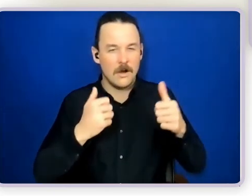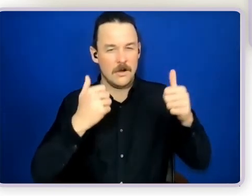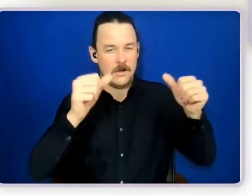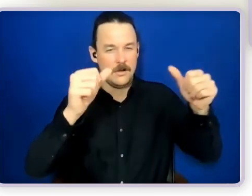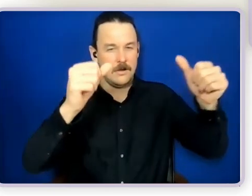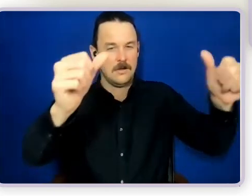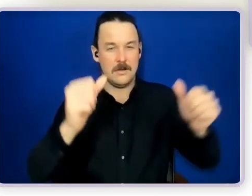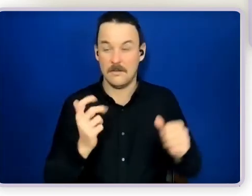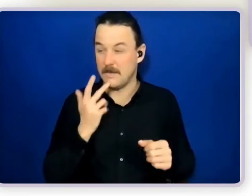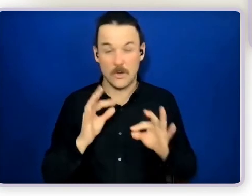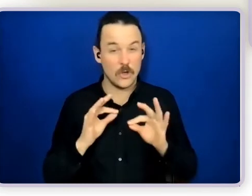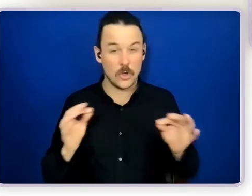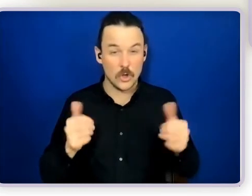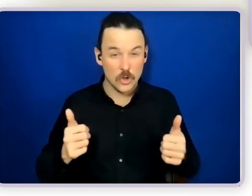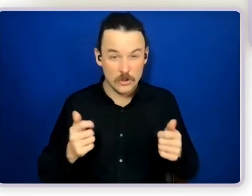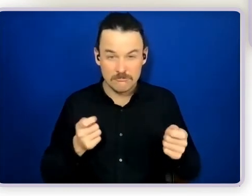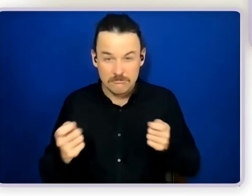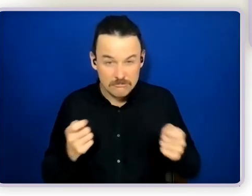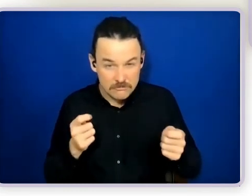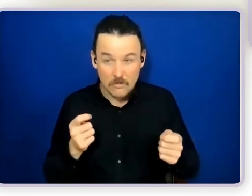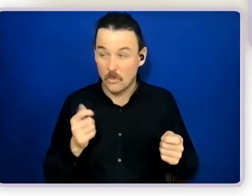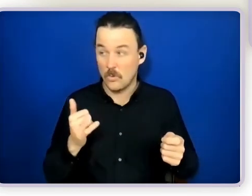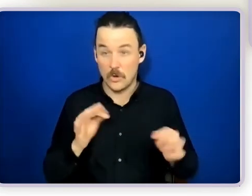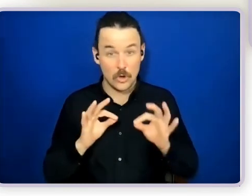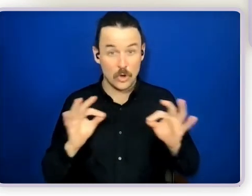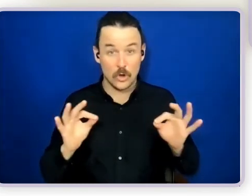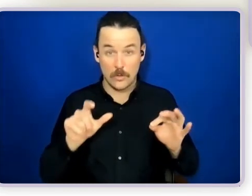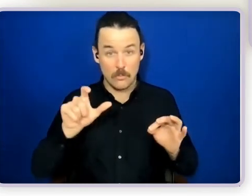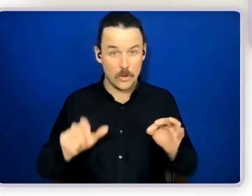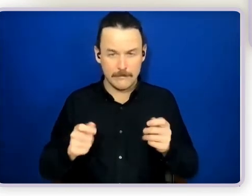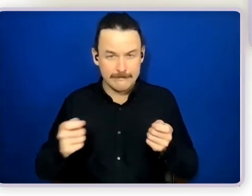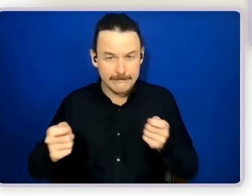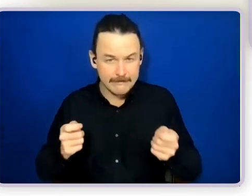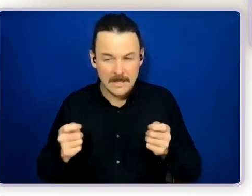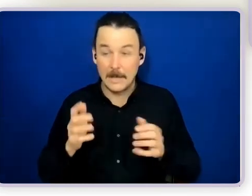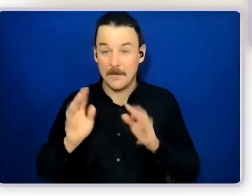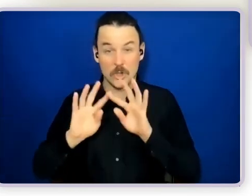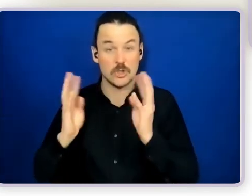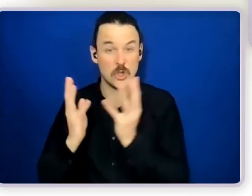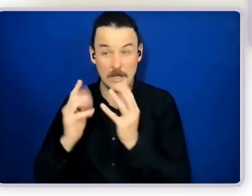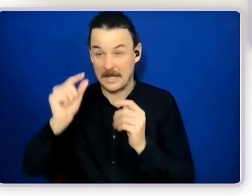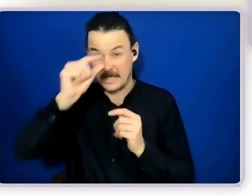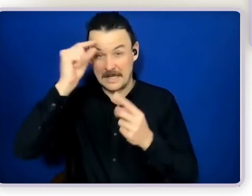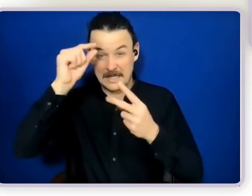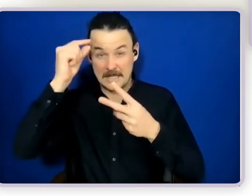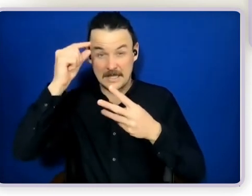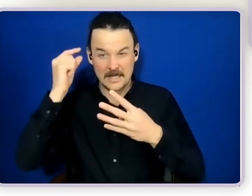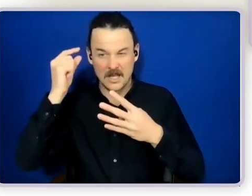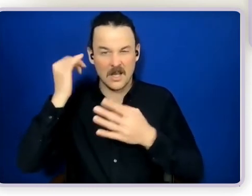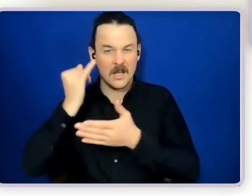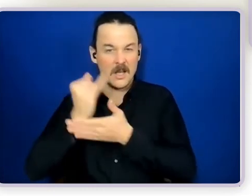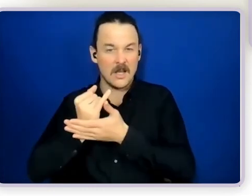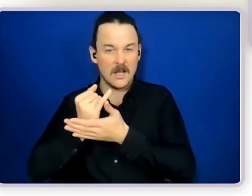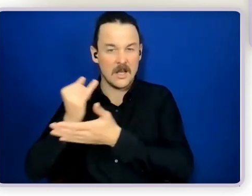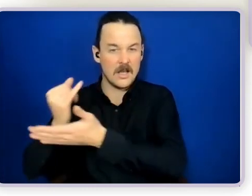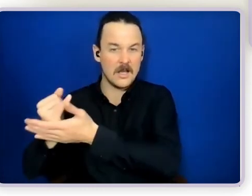a circle may not have the same outcomes that we're I'm talking about today you know so